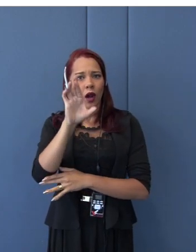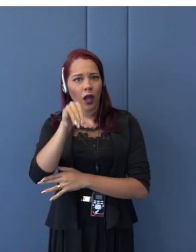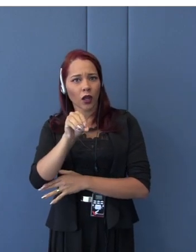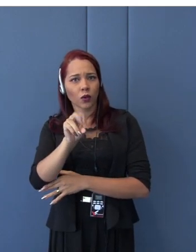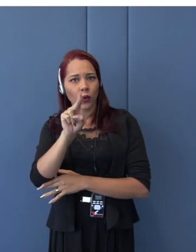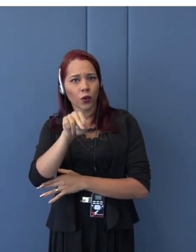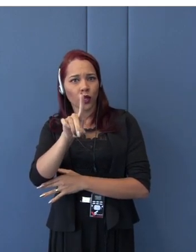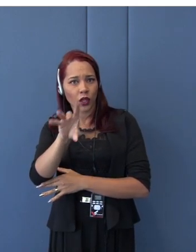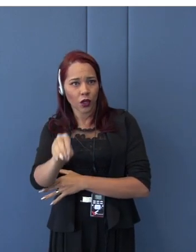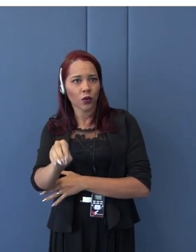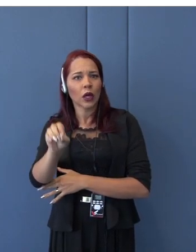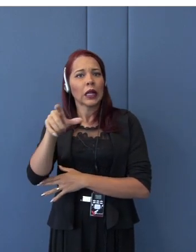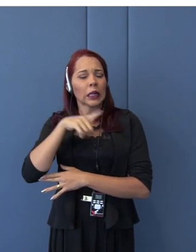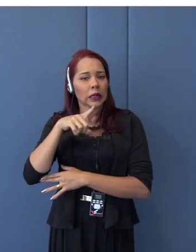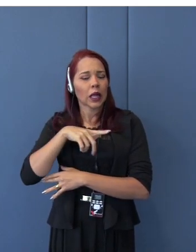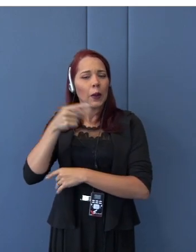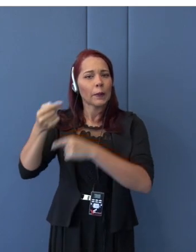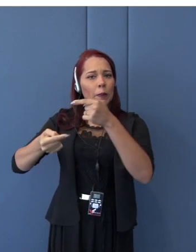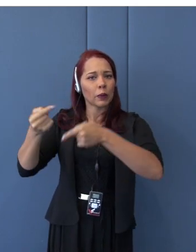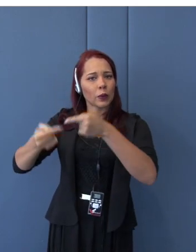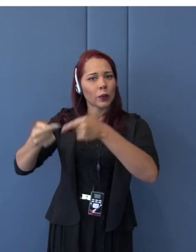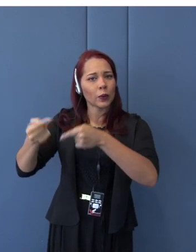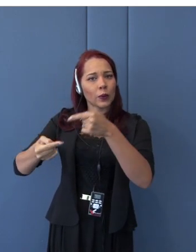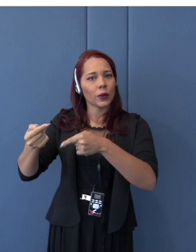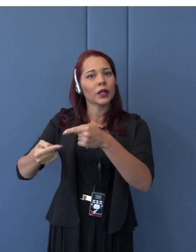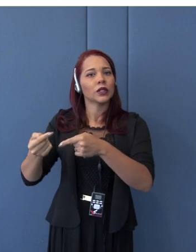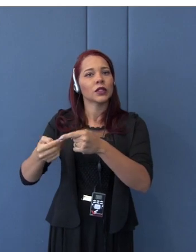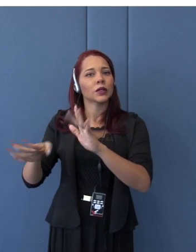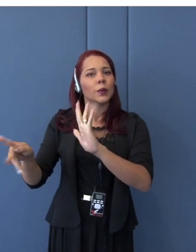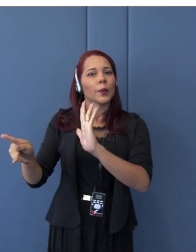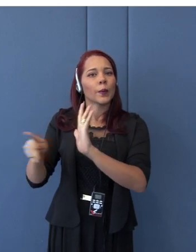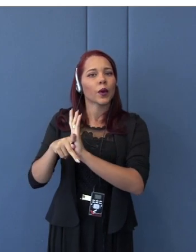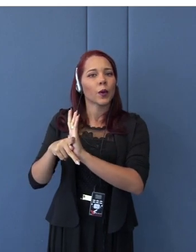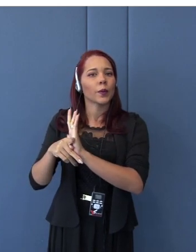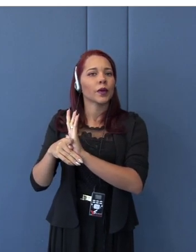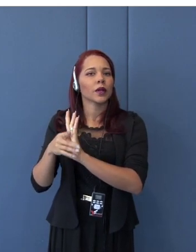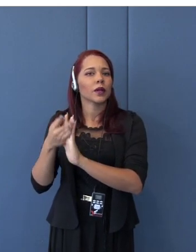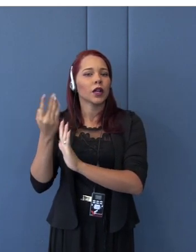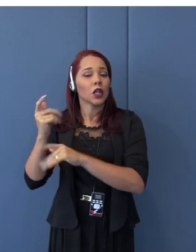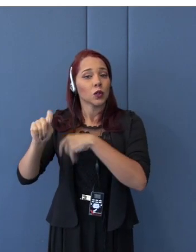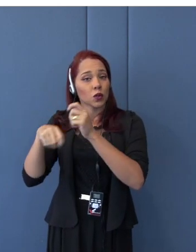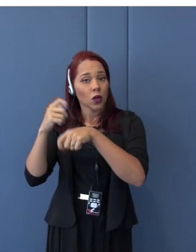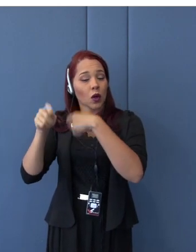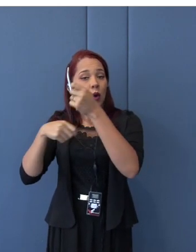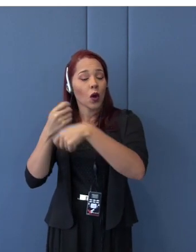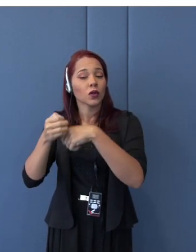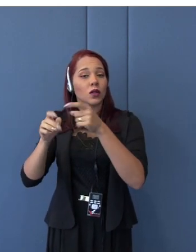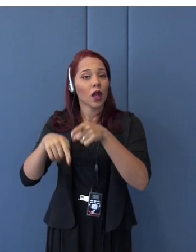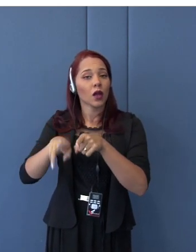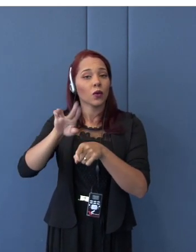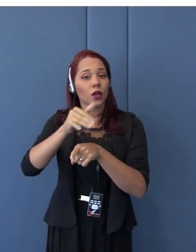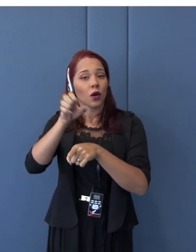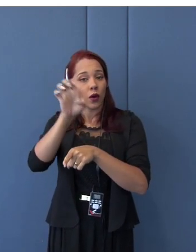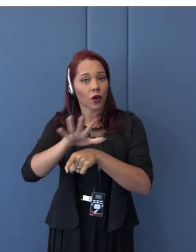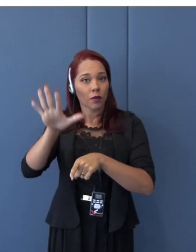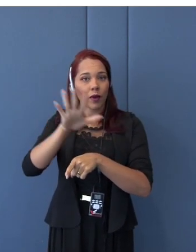external trade policy of European Union, So now they are exposed to the very